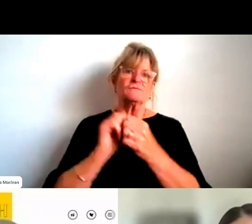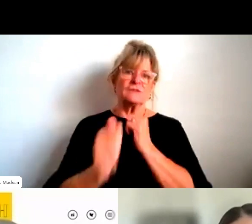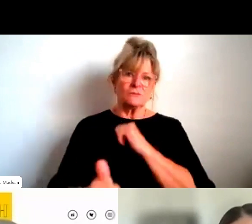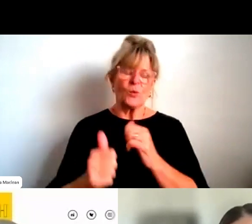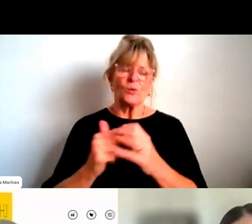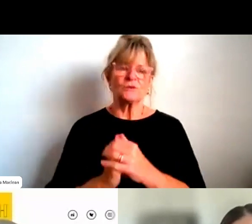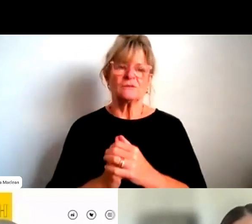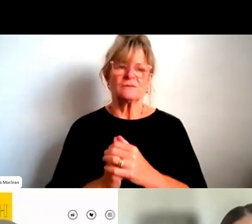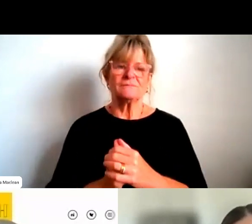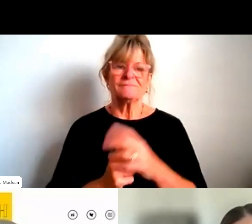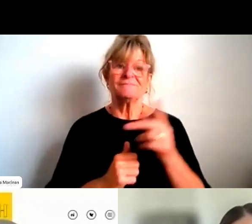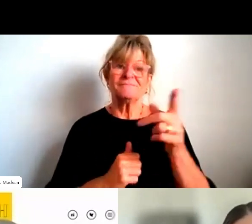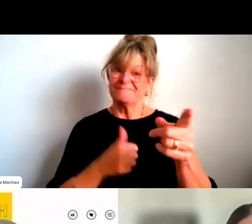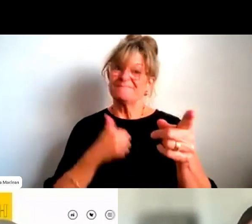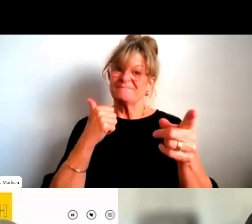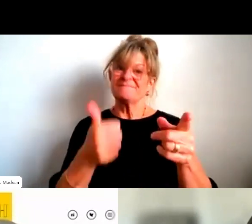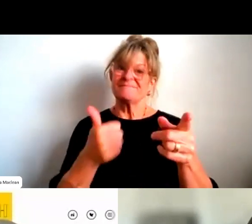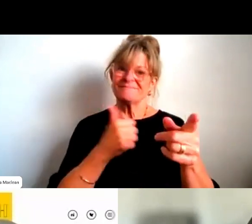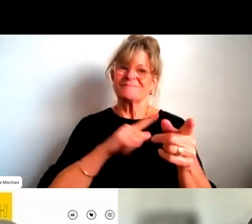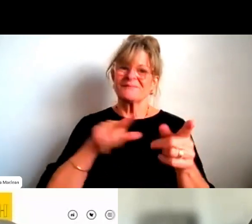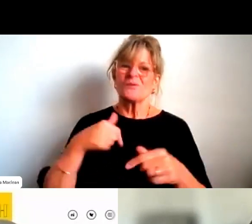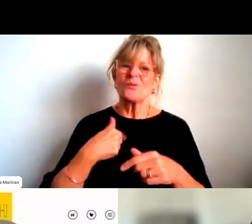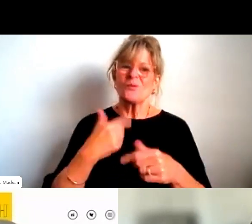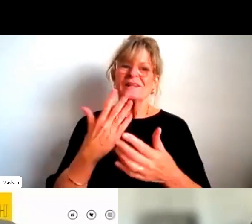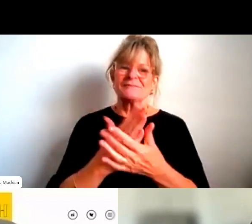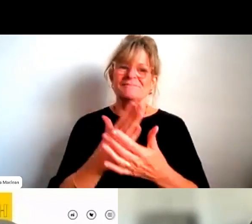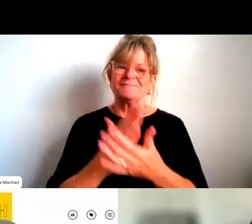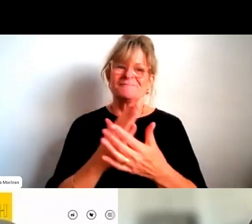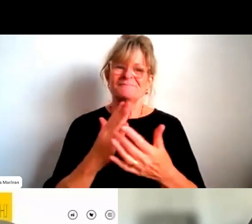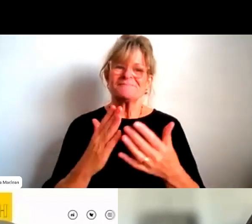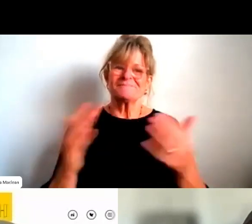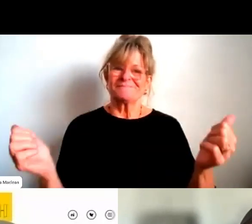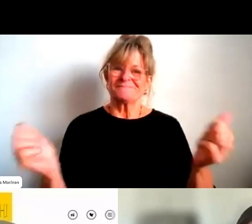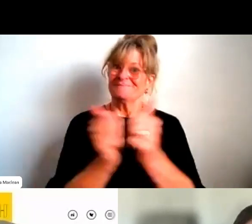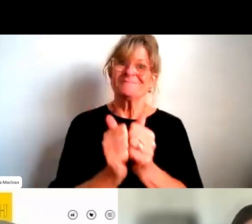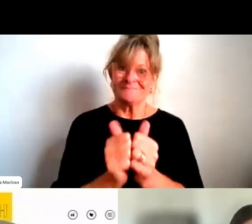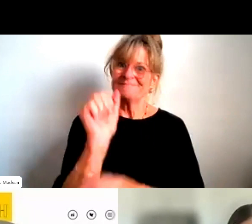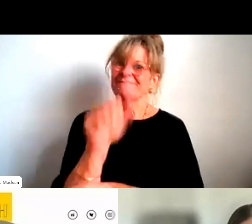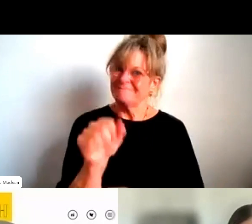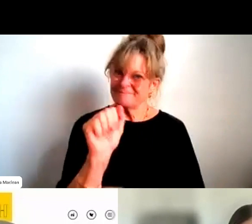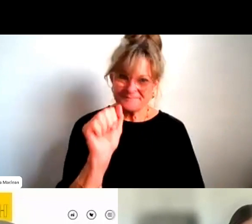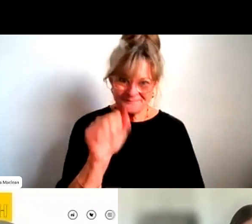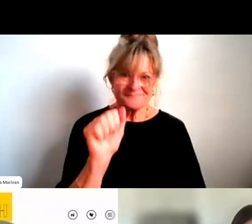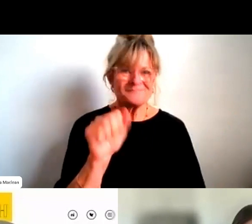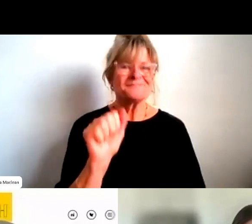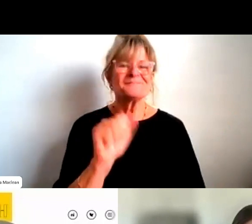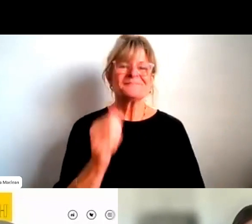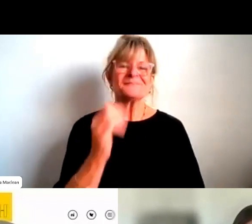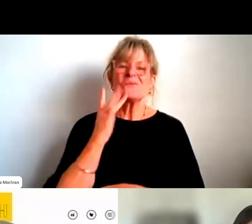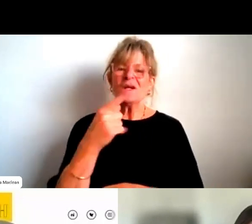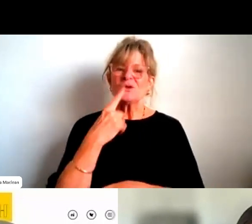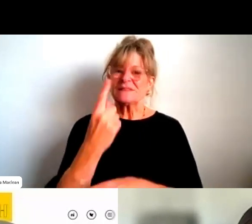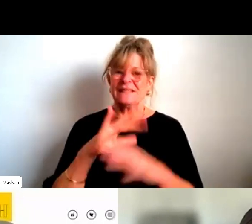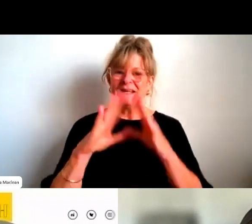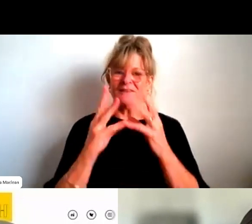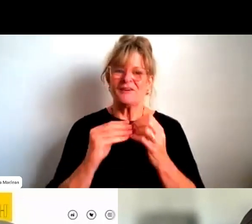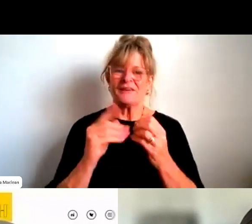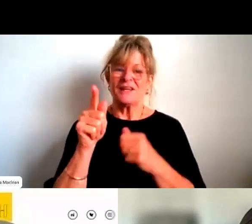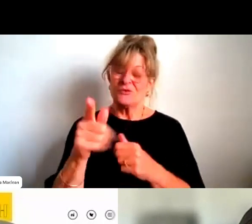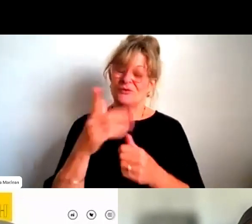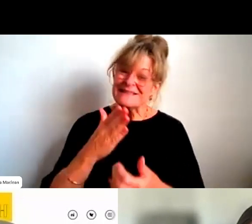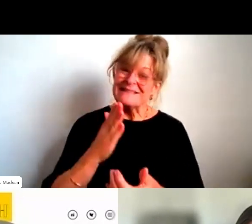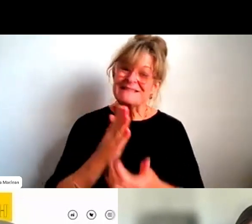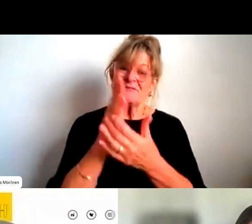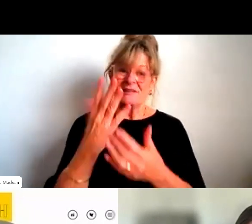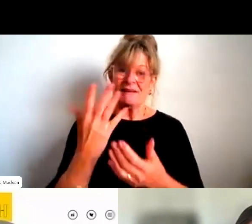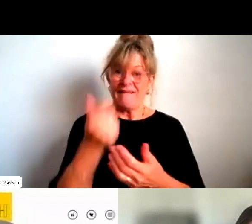No, that's wonderful, Melina. And we're all, Jakara and Rana and I are all, you know, nodding our head as you're saying all that. And yeah, you've definitely got all that